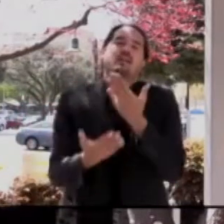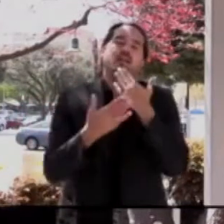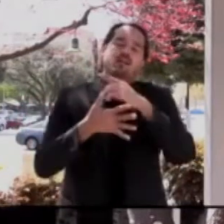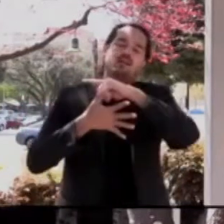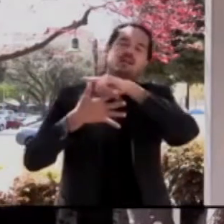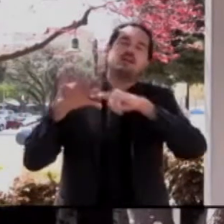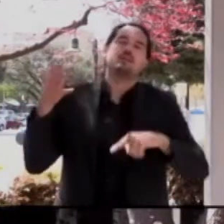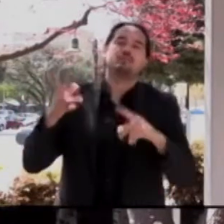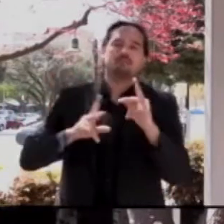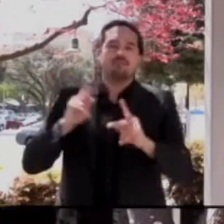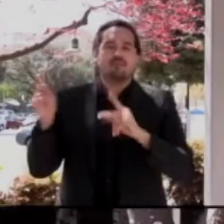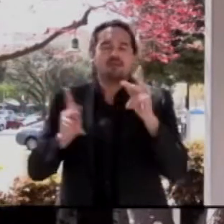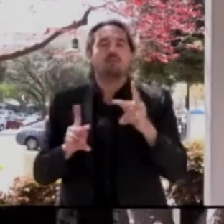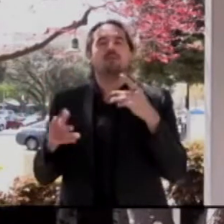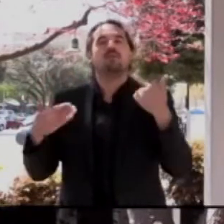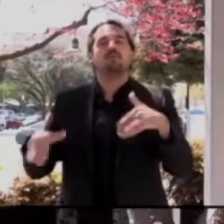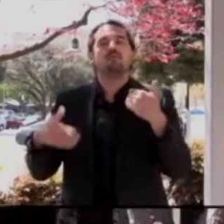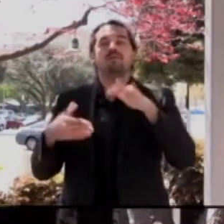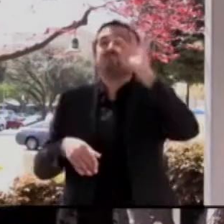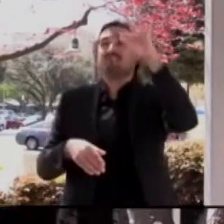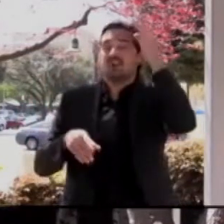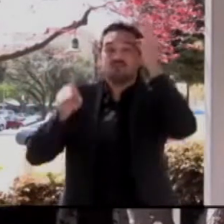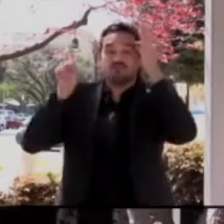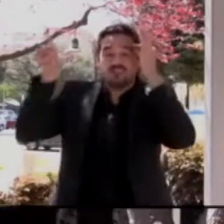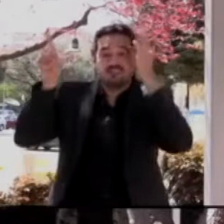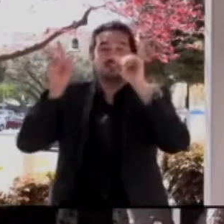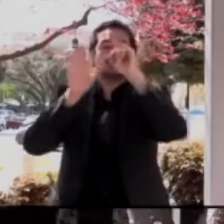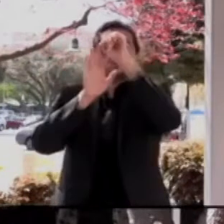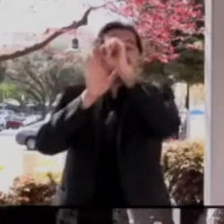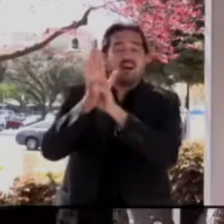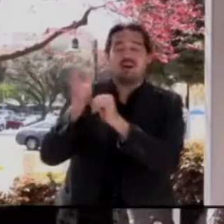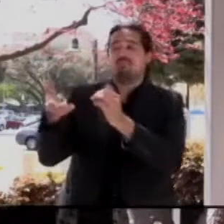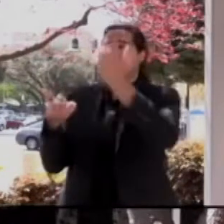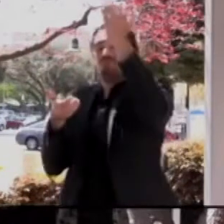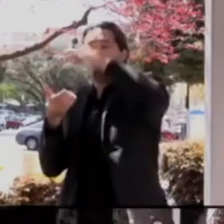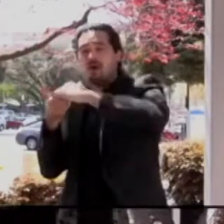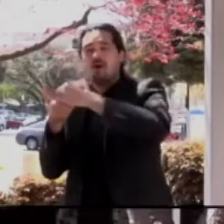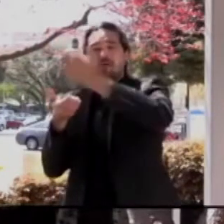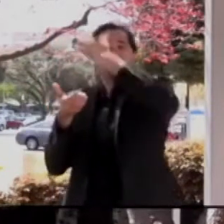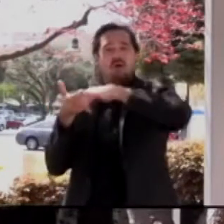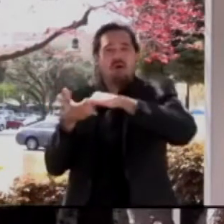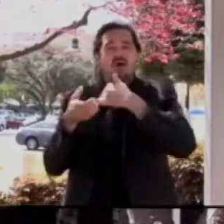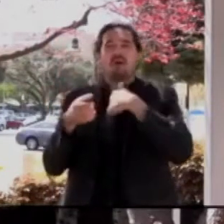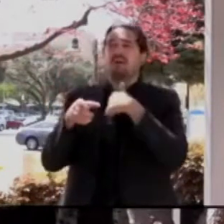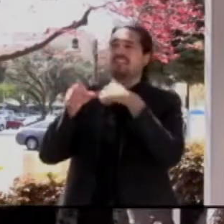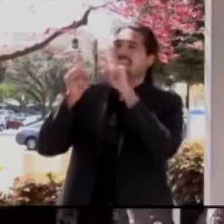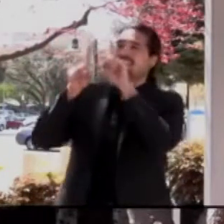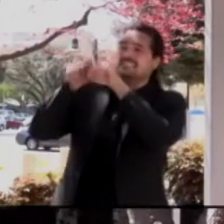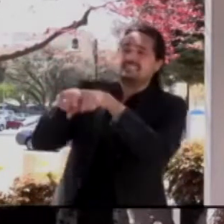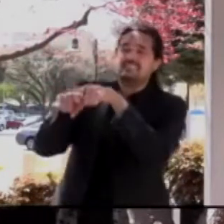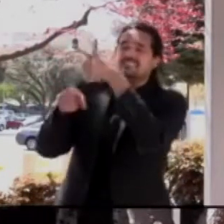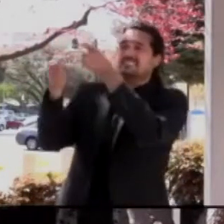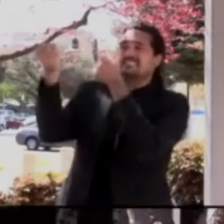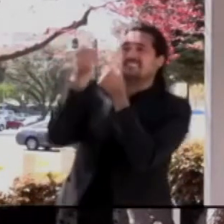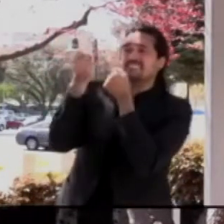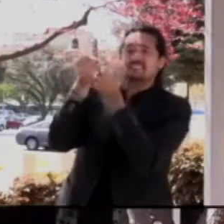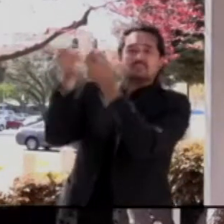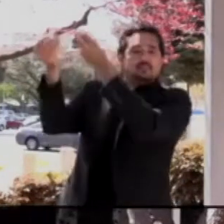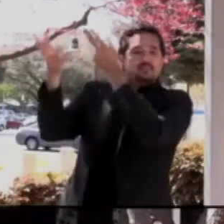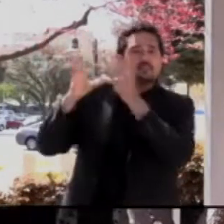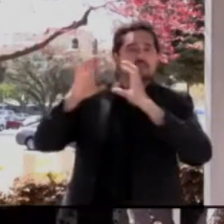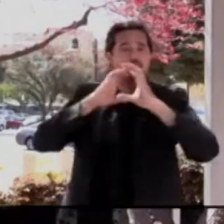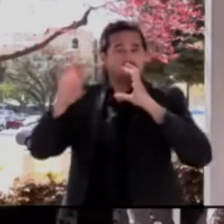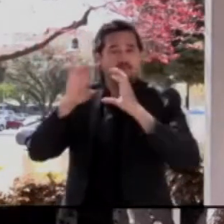and state partners to determine how we can respond on the ground. And this big, frankly, cache of